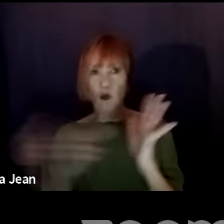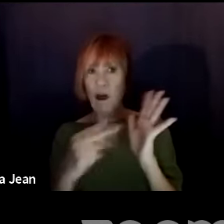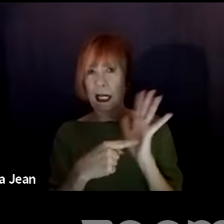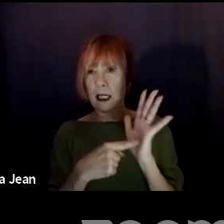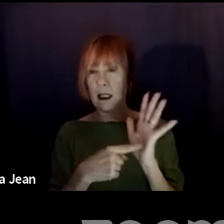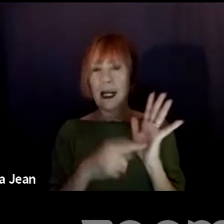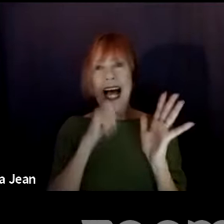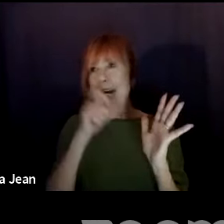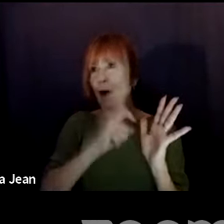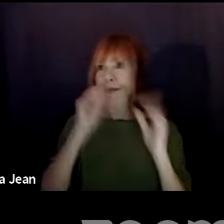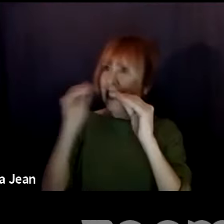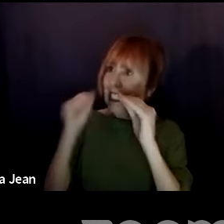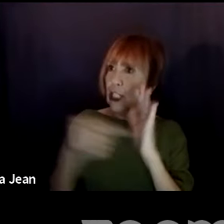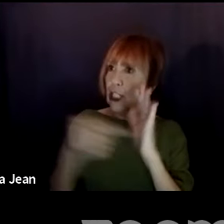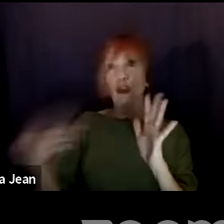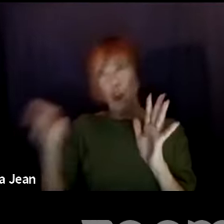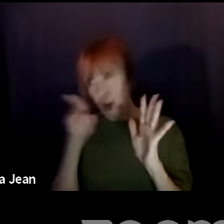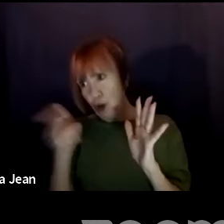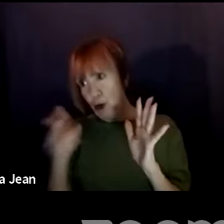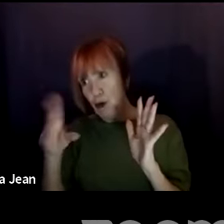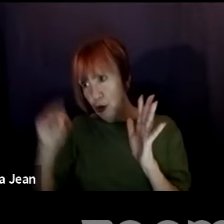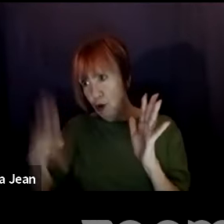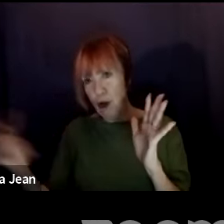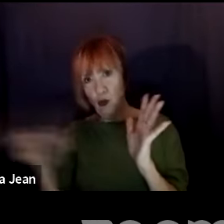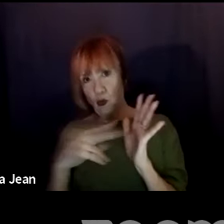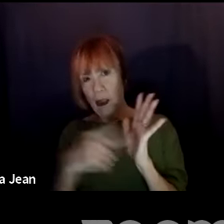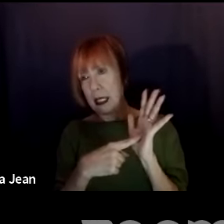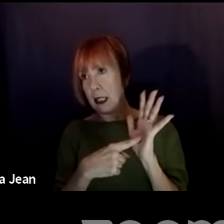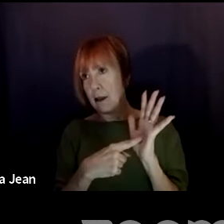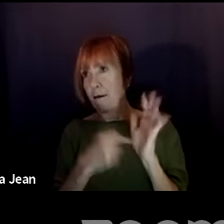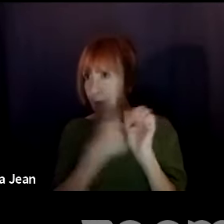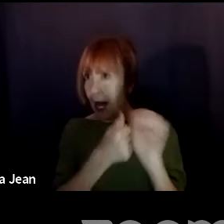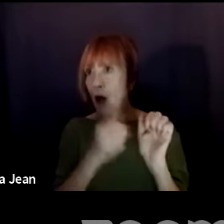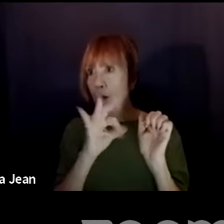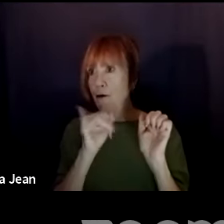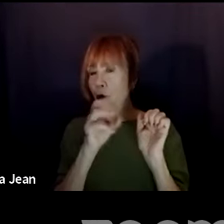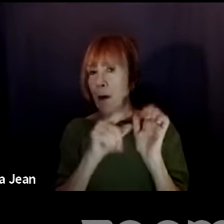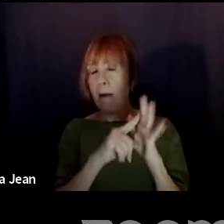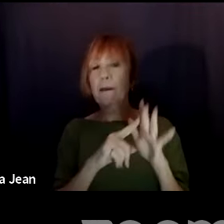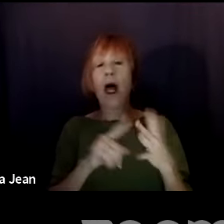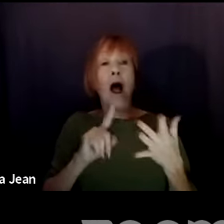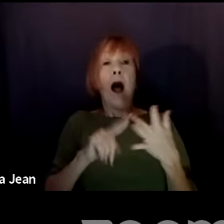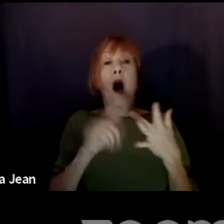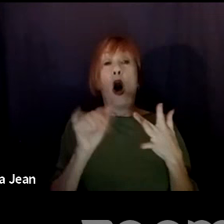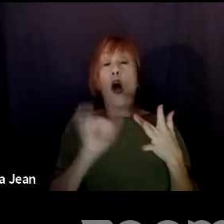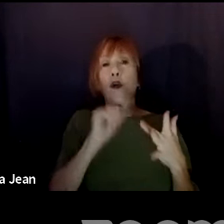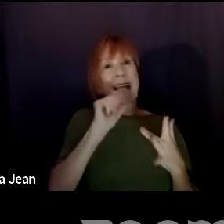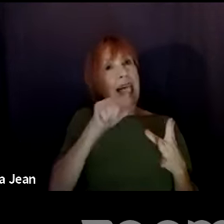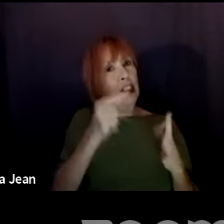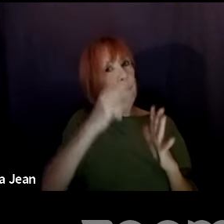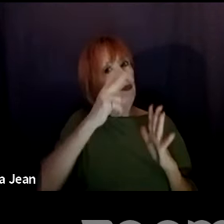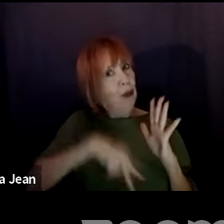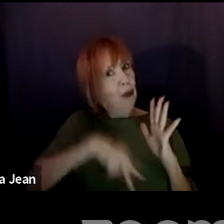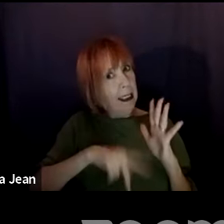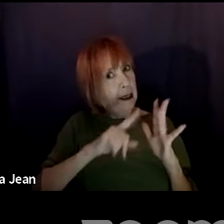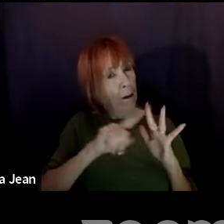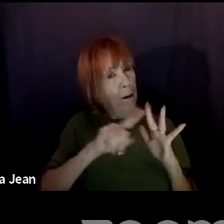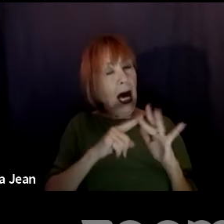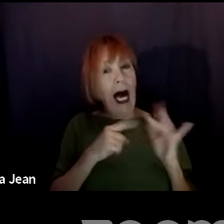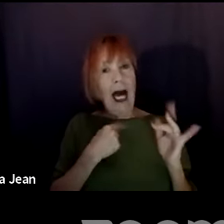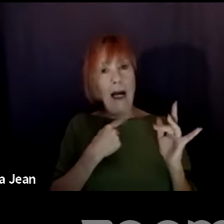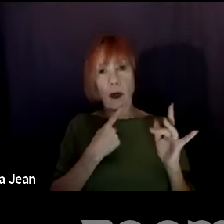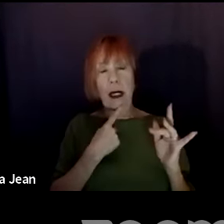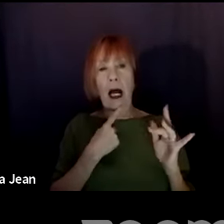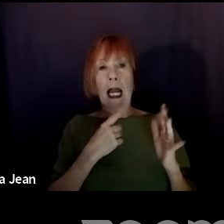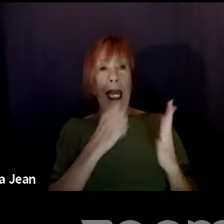know, teaching to, to, to tell you what that format is also not just reading, but, but I would deconstruct